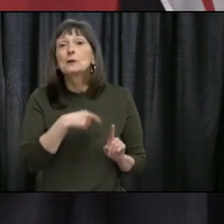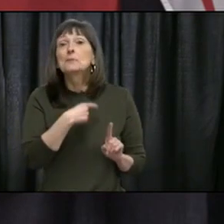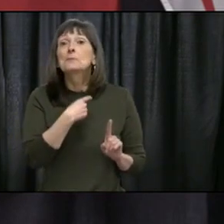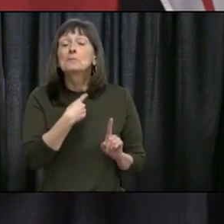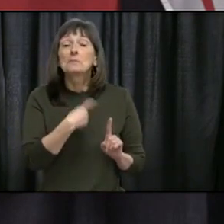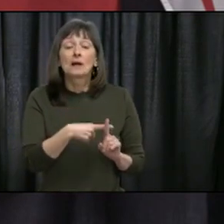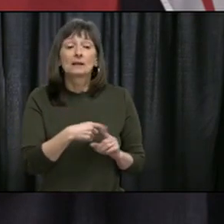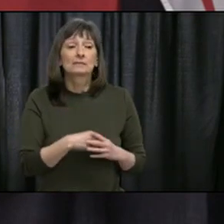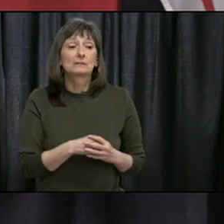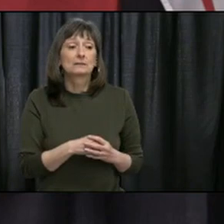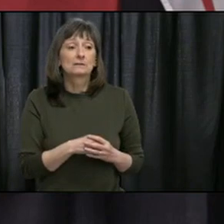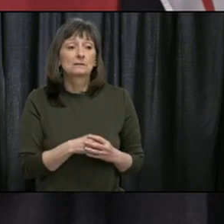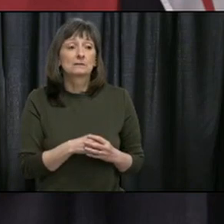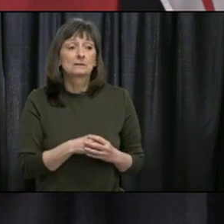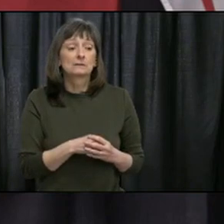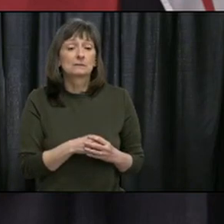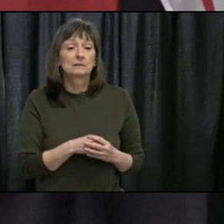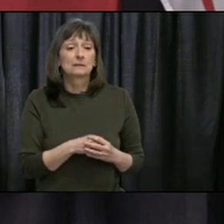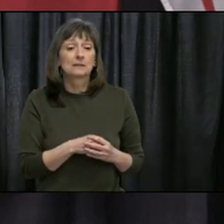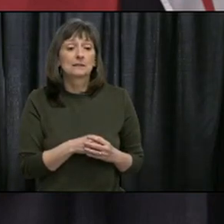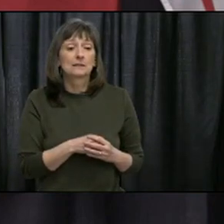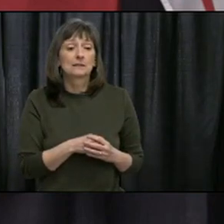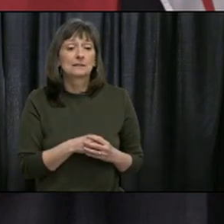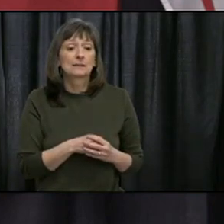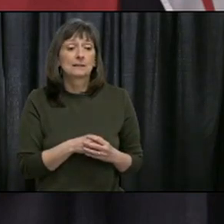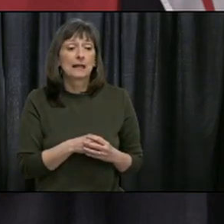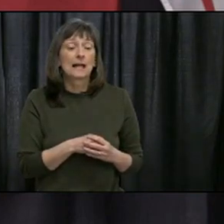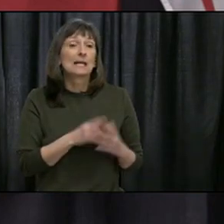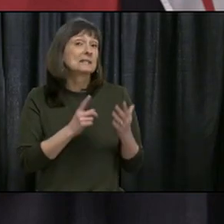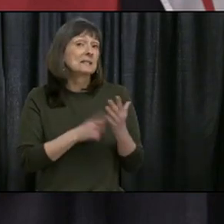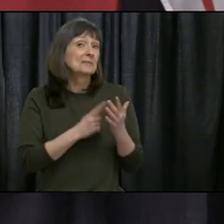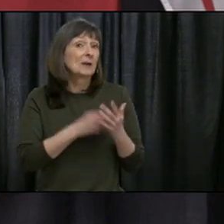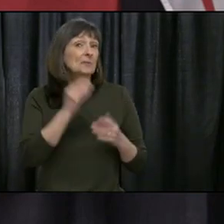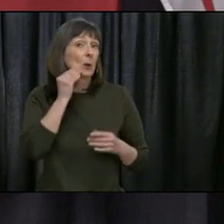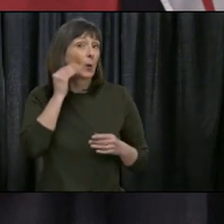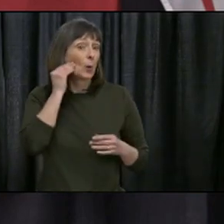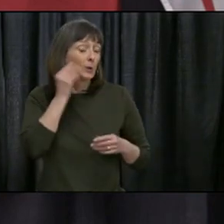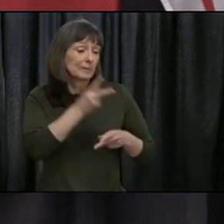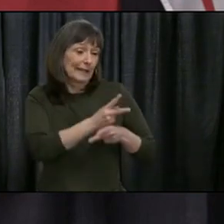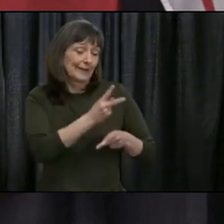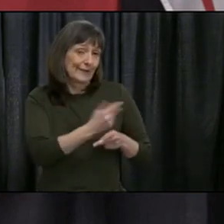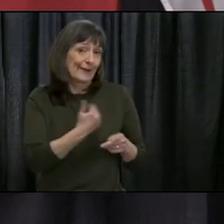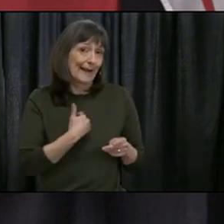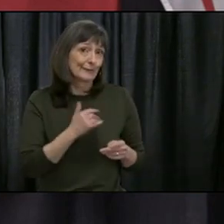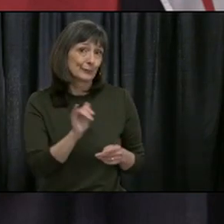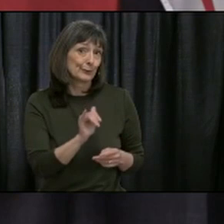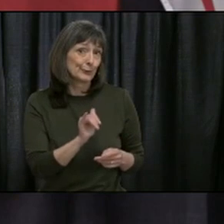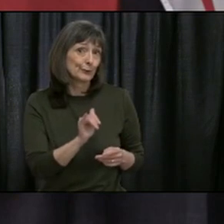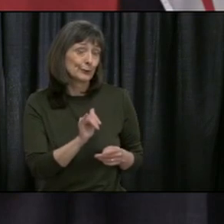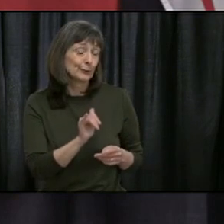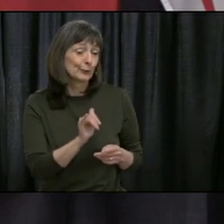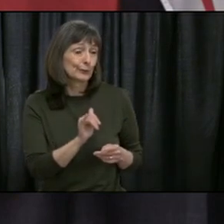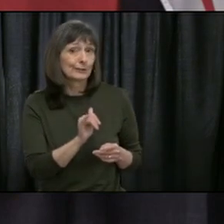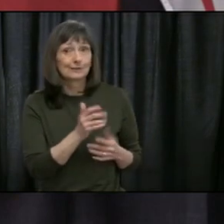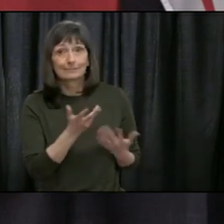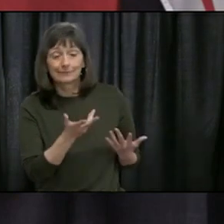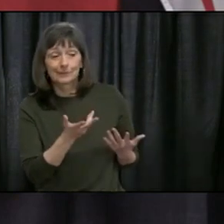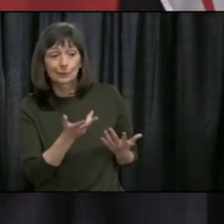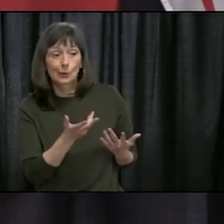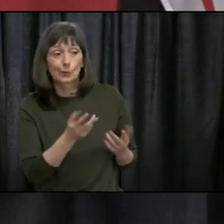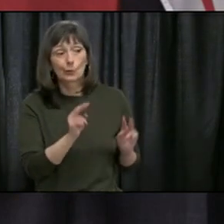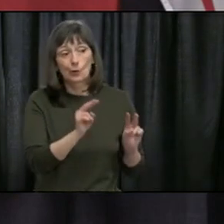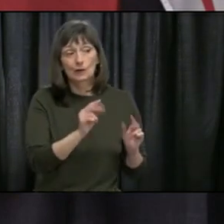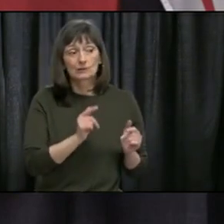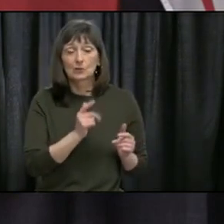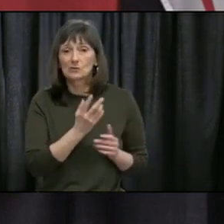that people actually use daycare operations within their home. so a lot of them are regulated as well, as I said, a